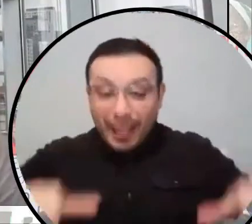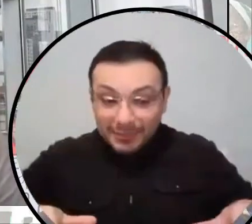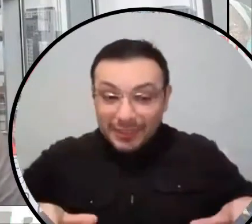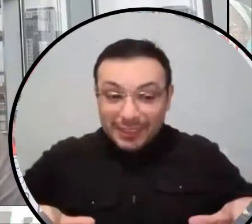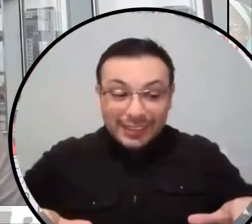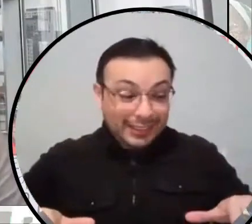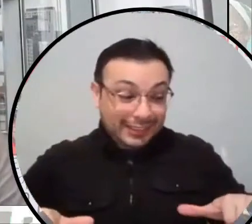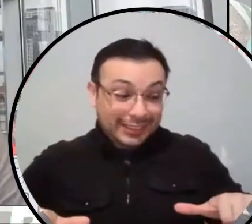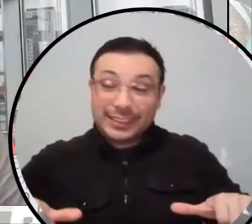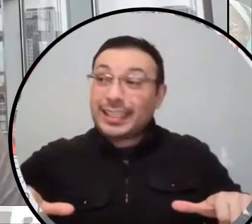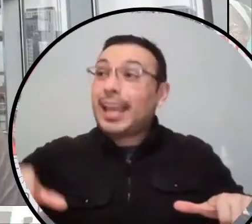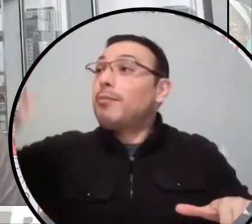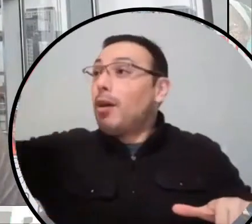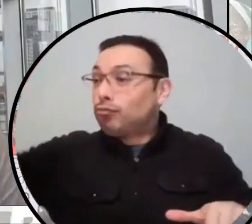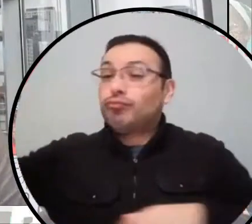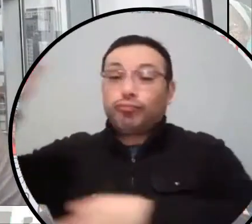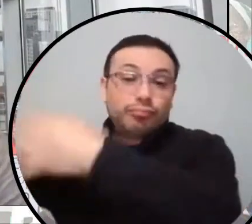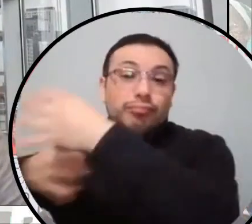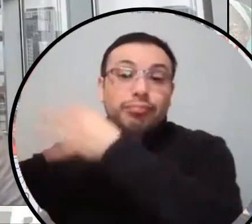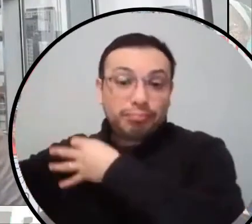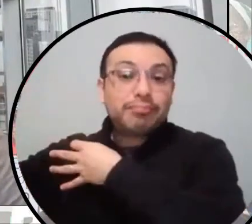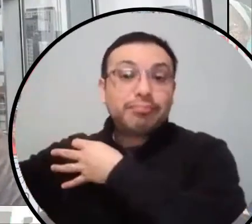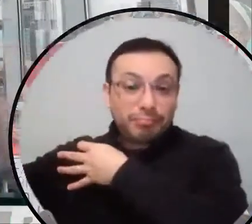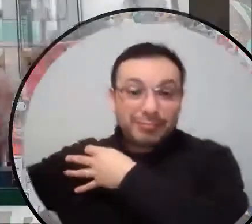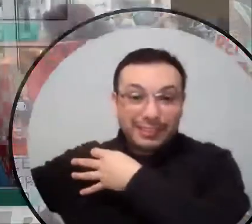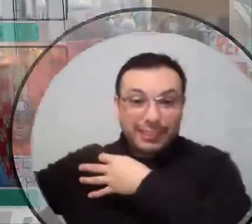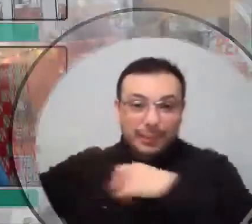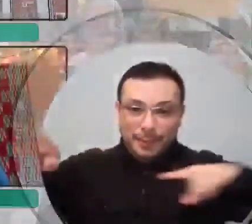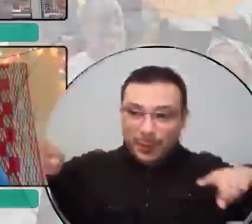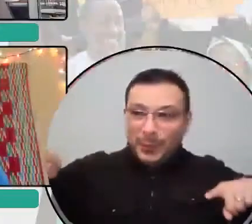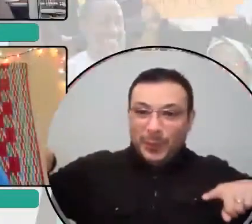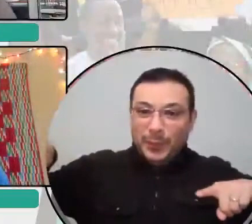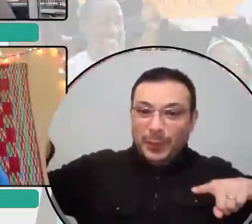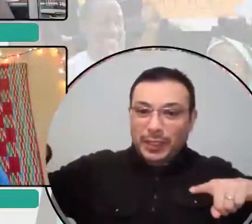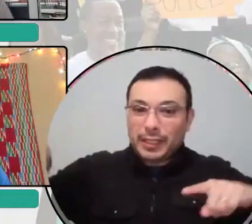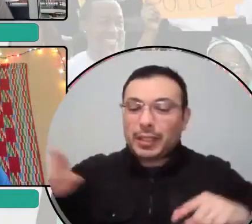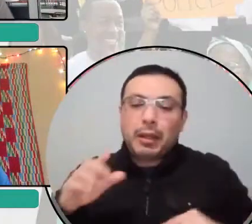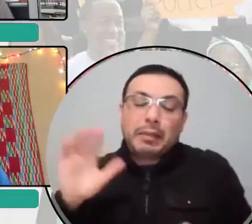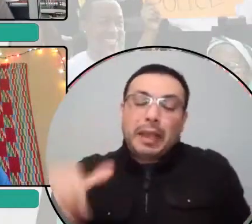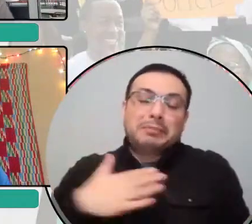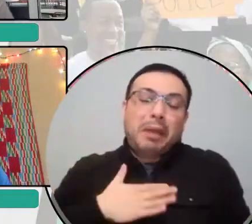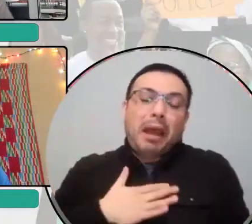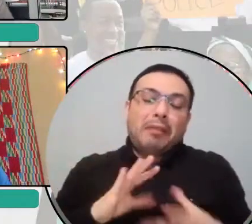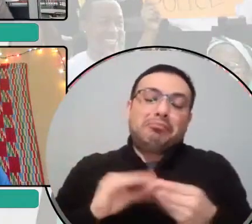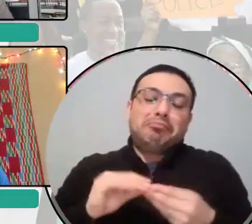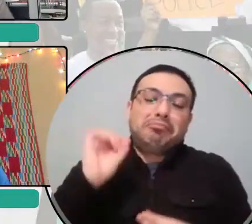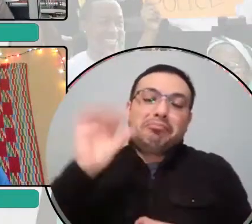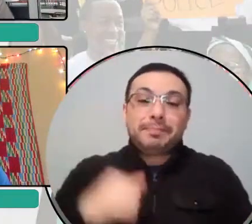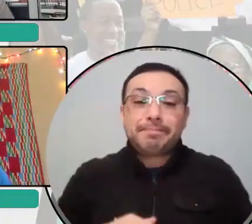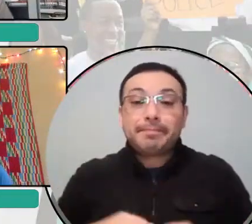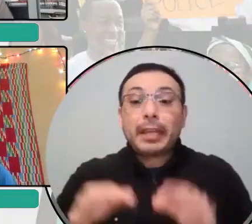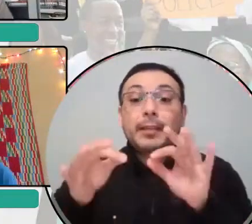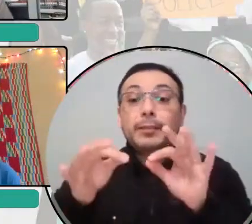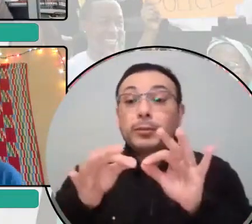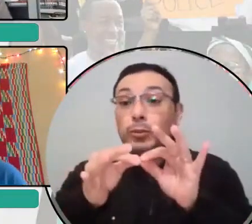uh, them with something else. So, um, anyway, that's my spiel. Uh, I'll pass the money now.